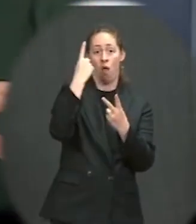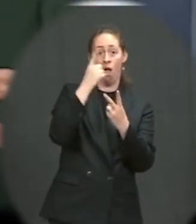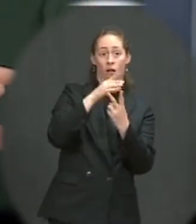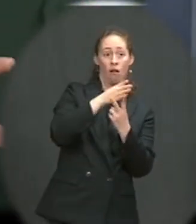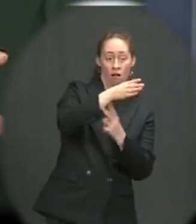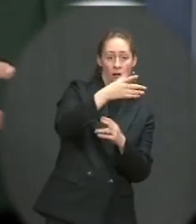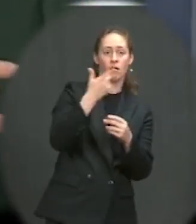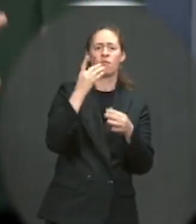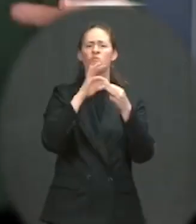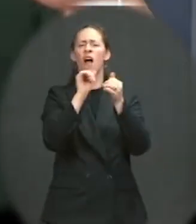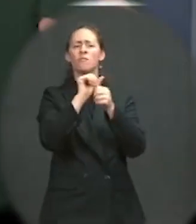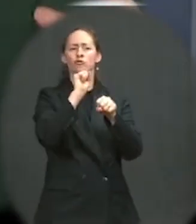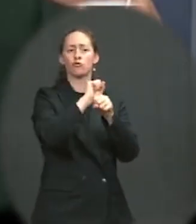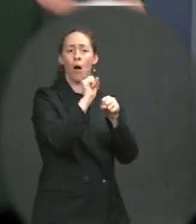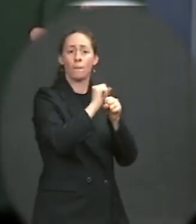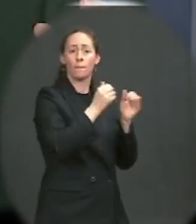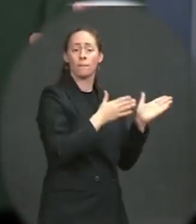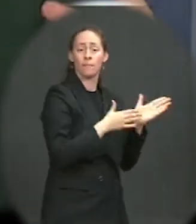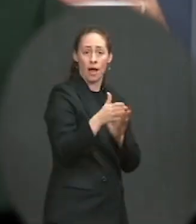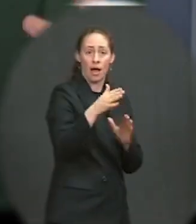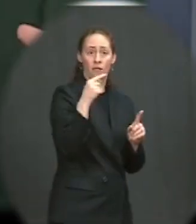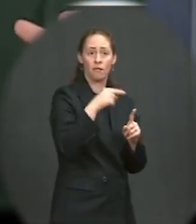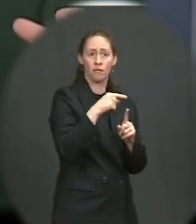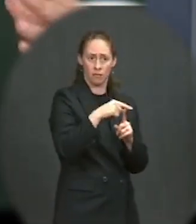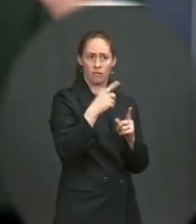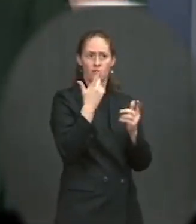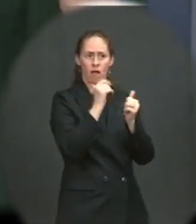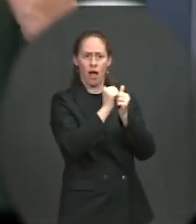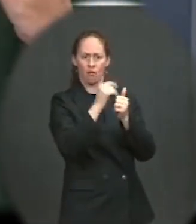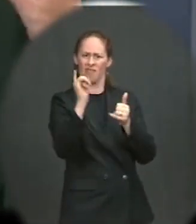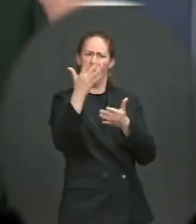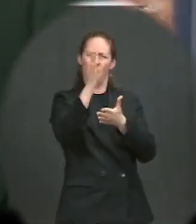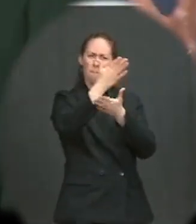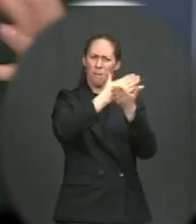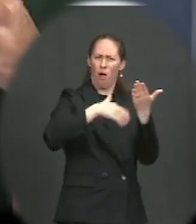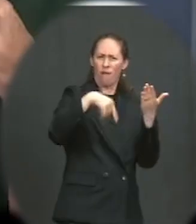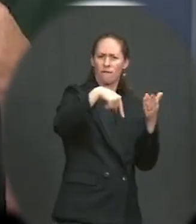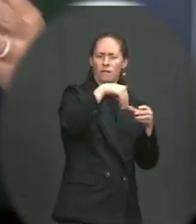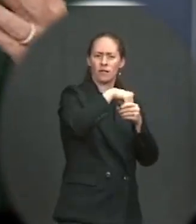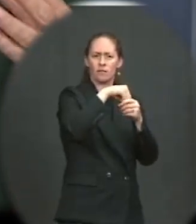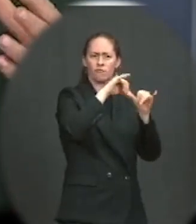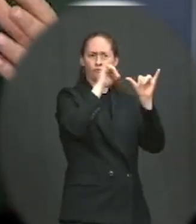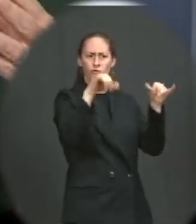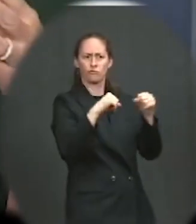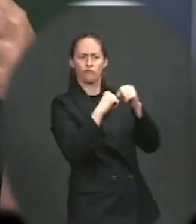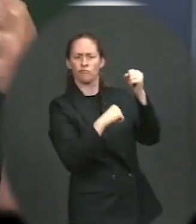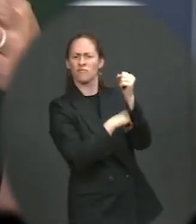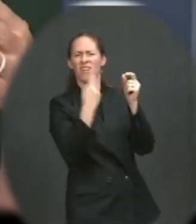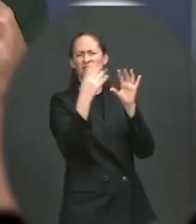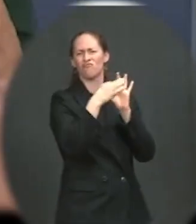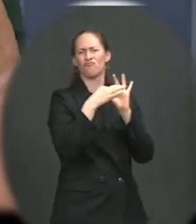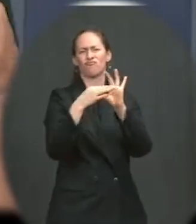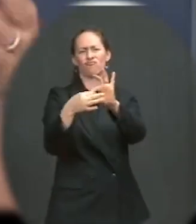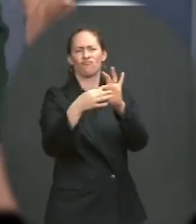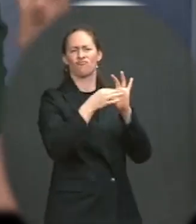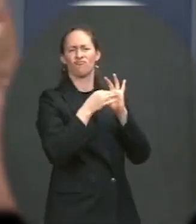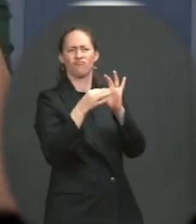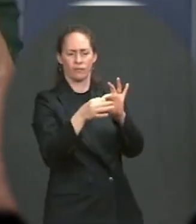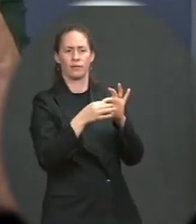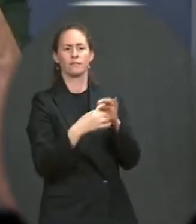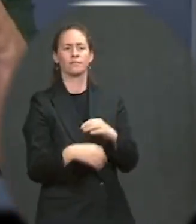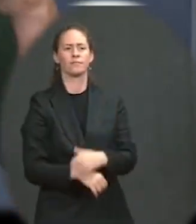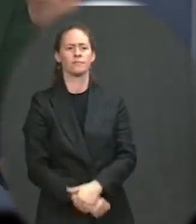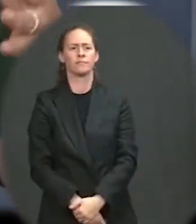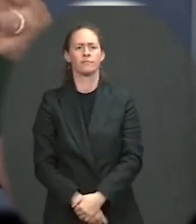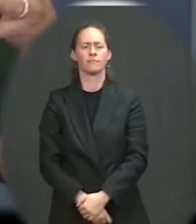components of it, is a part of the infrastructure negotiations that we're discussing, Steve Ruschetti, Louisa Terrell, Brian Deese,